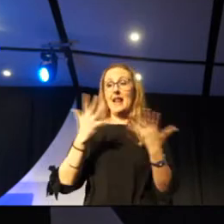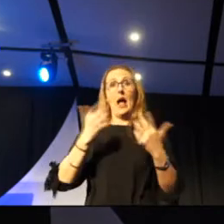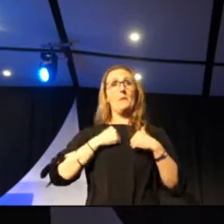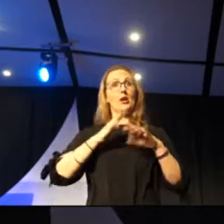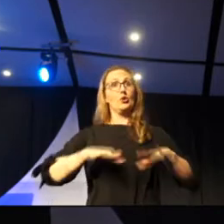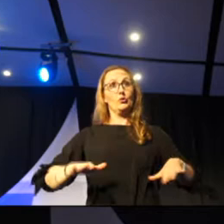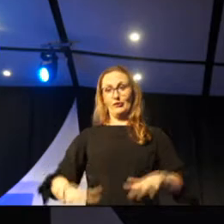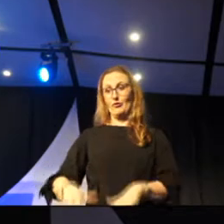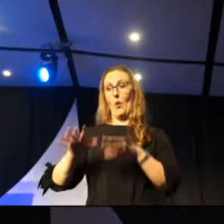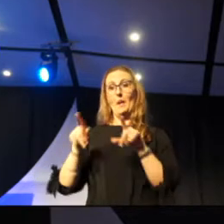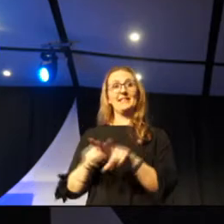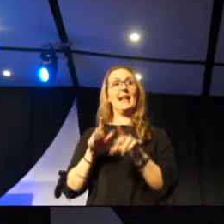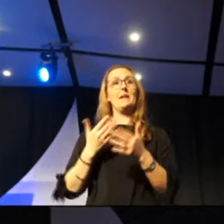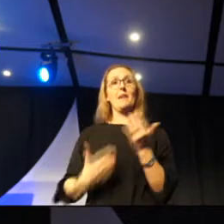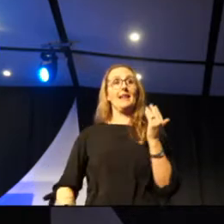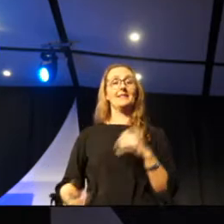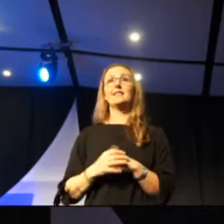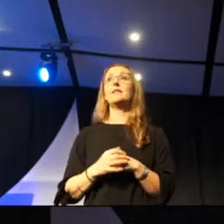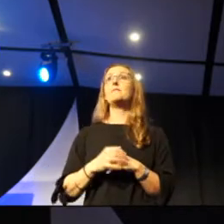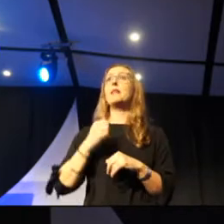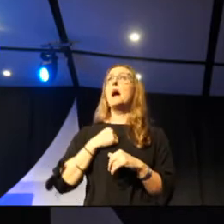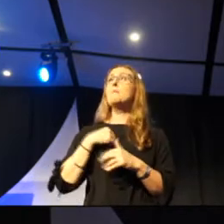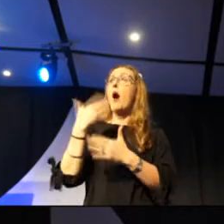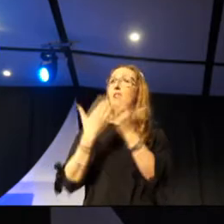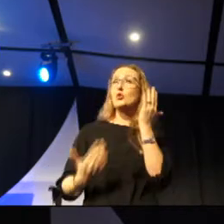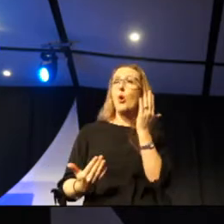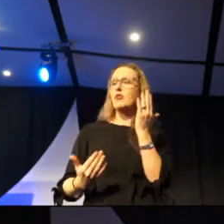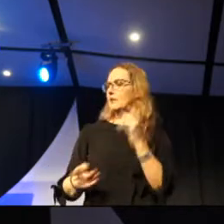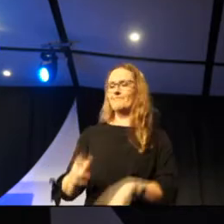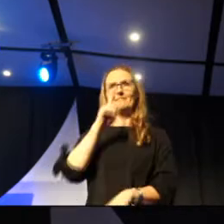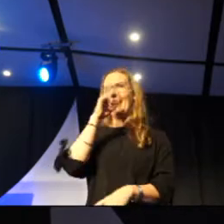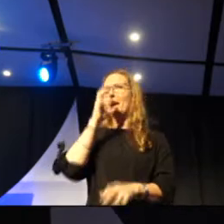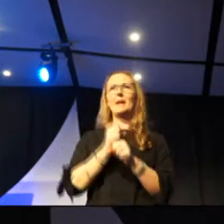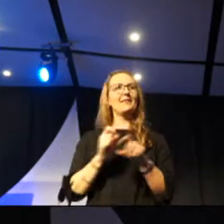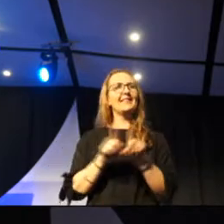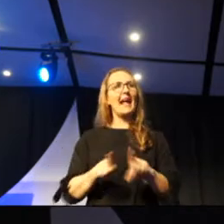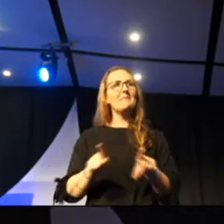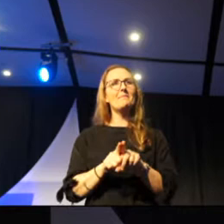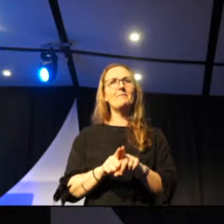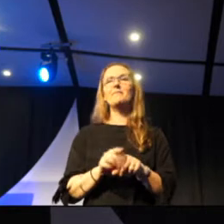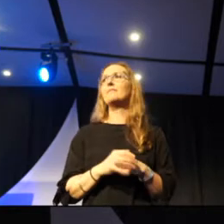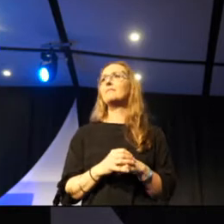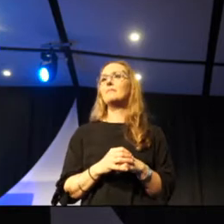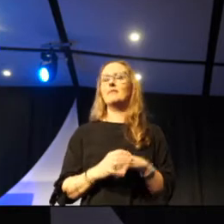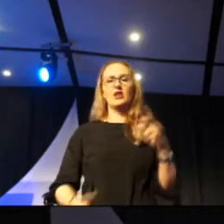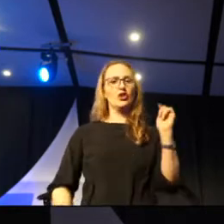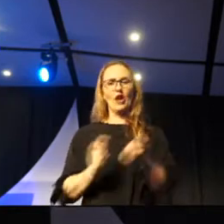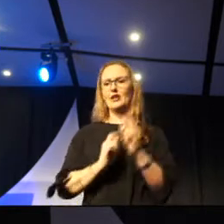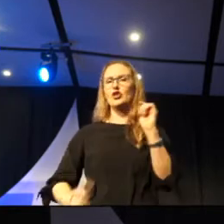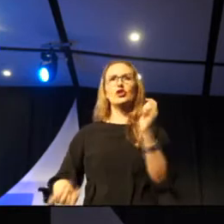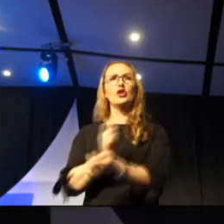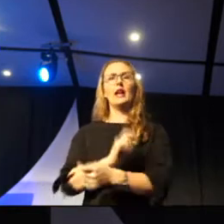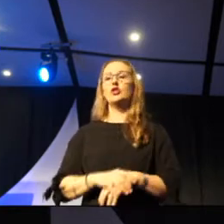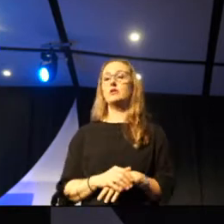place. And my stories today seem far-fetched. The abundance that was there seems